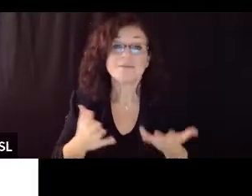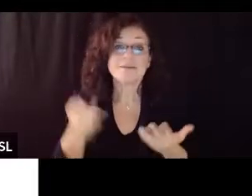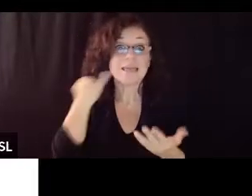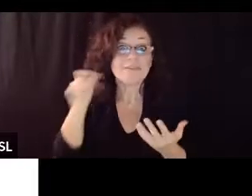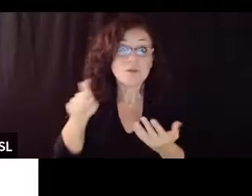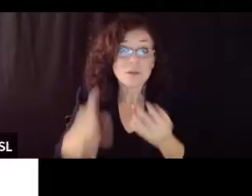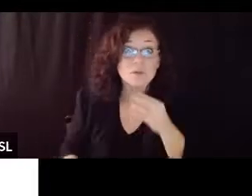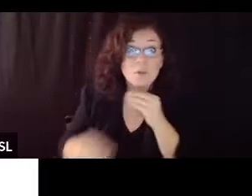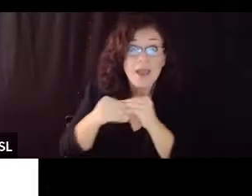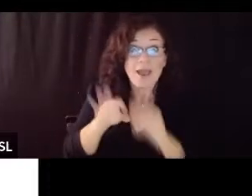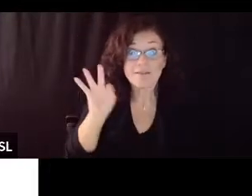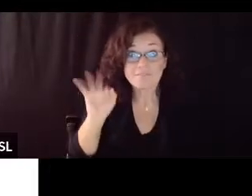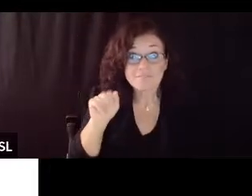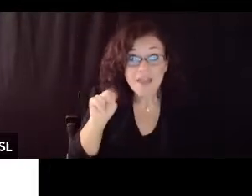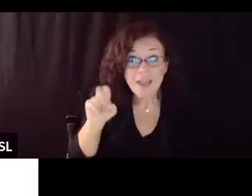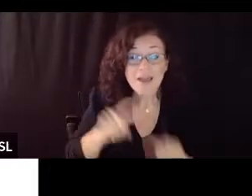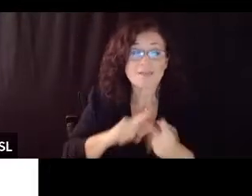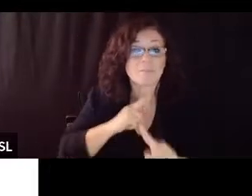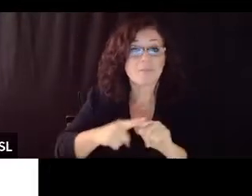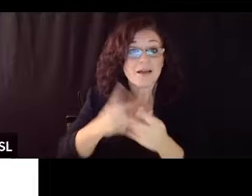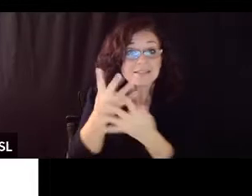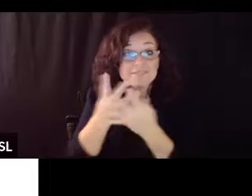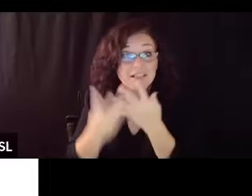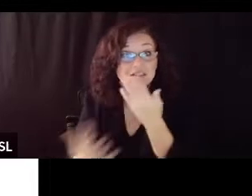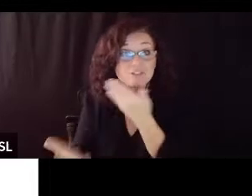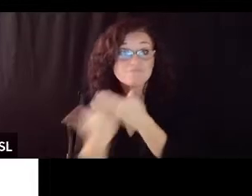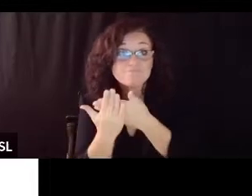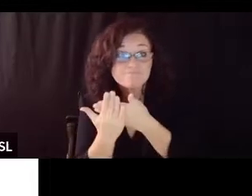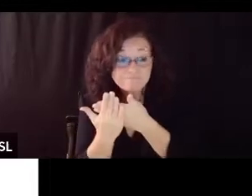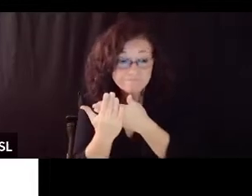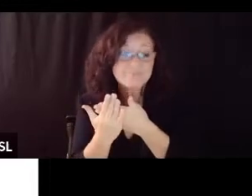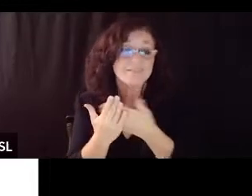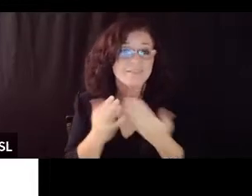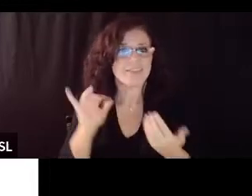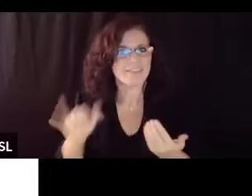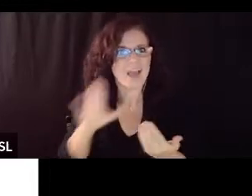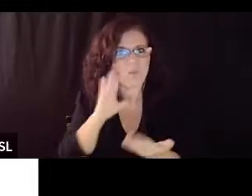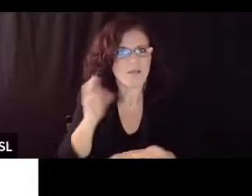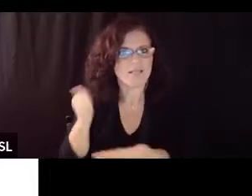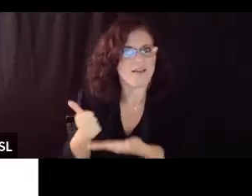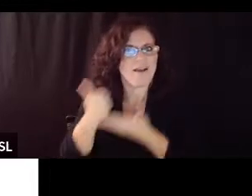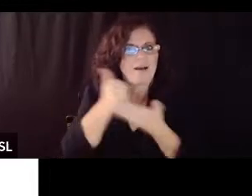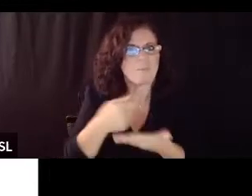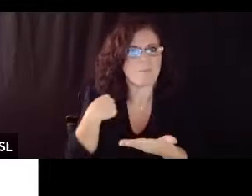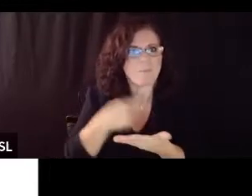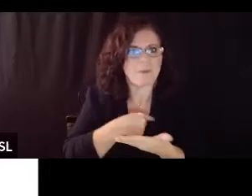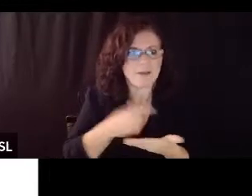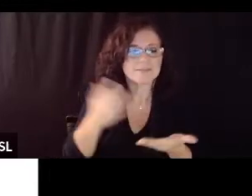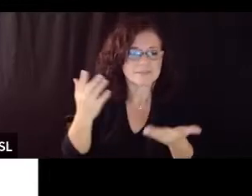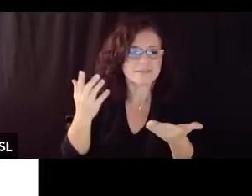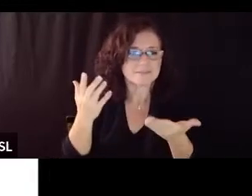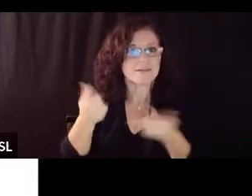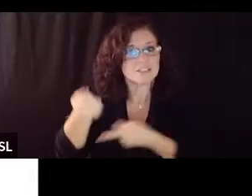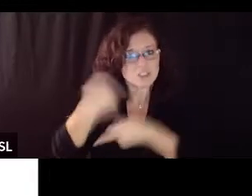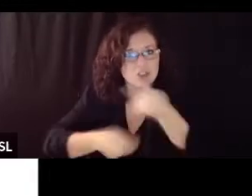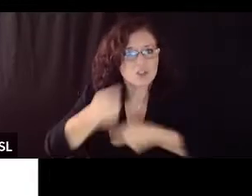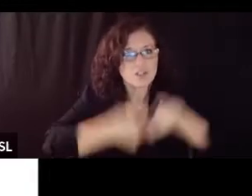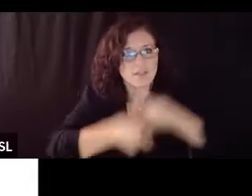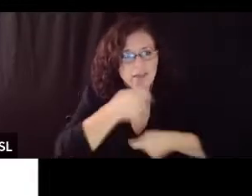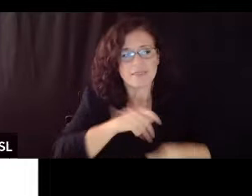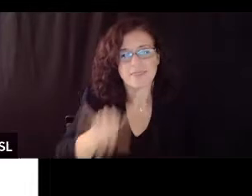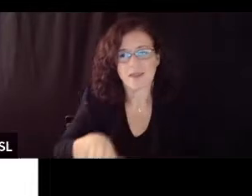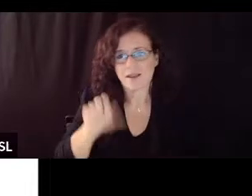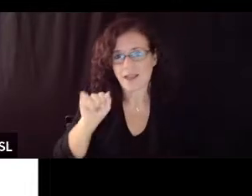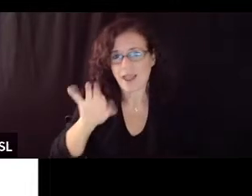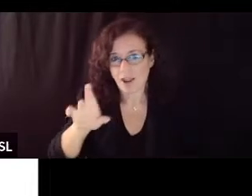other uh modifications that could get us towards those recommendations on the order of air to six air change rivers per